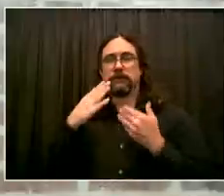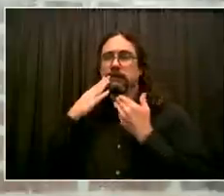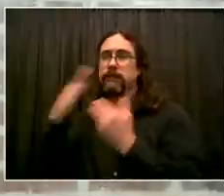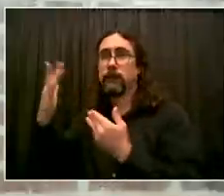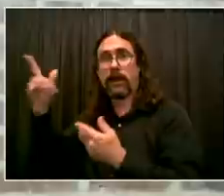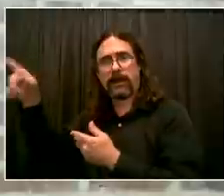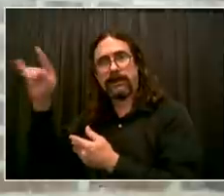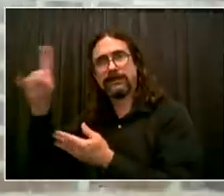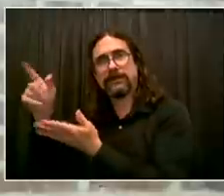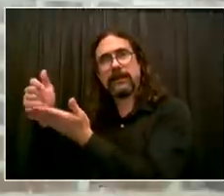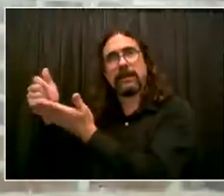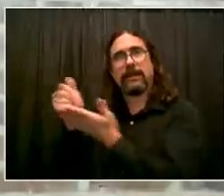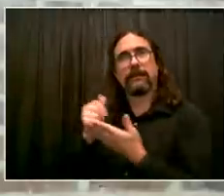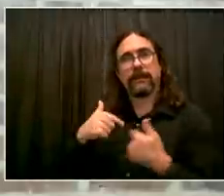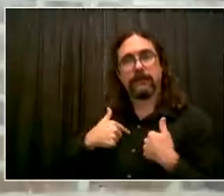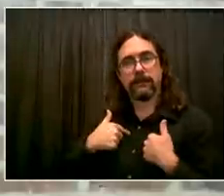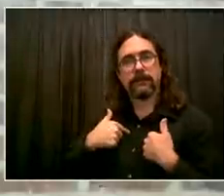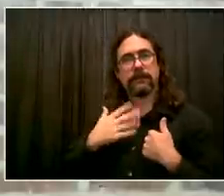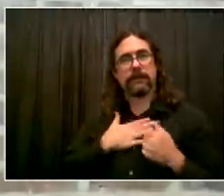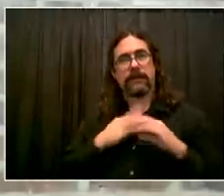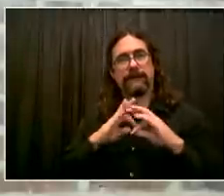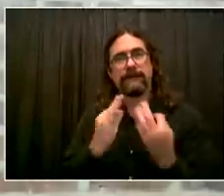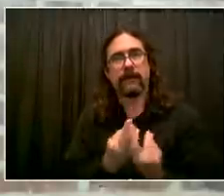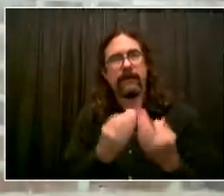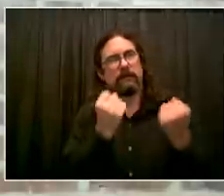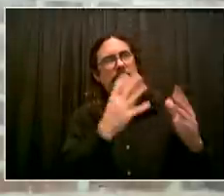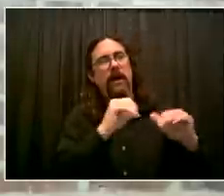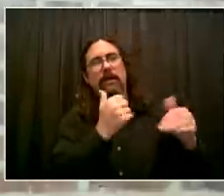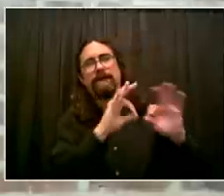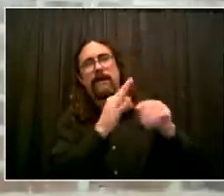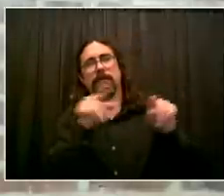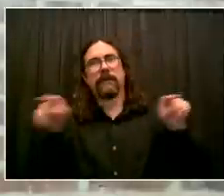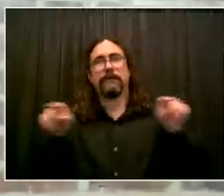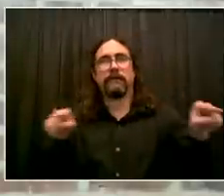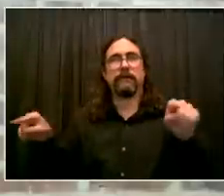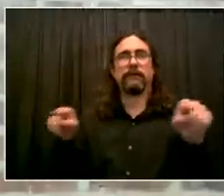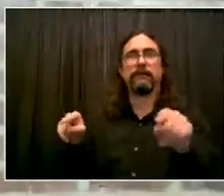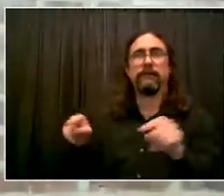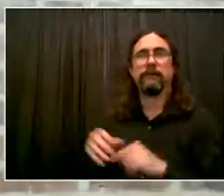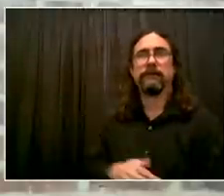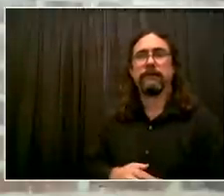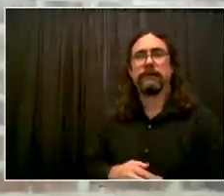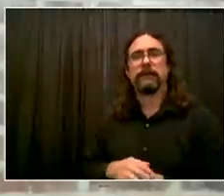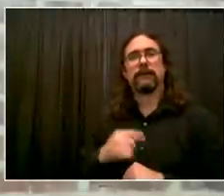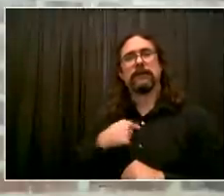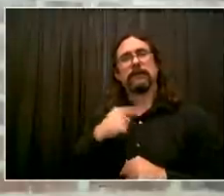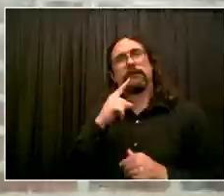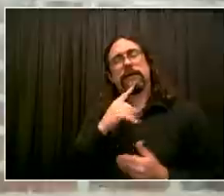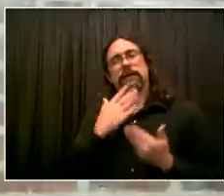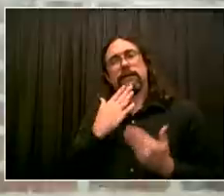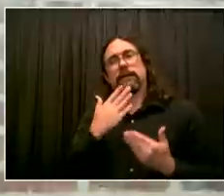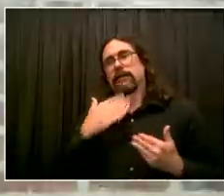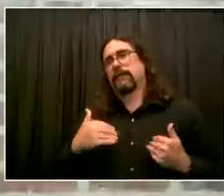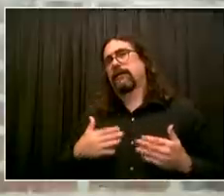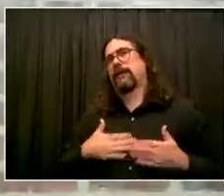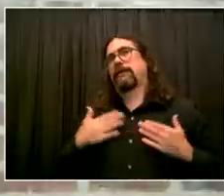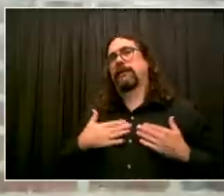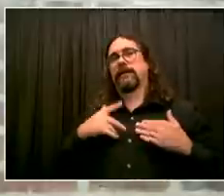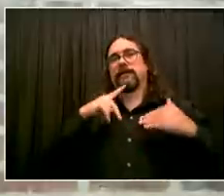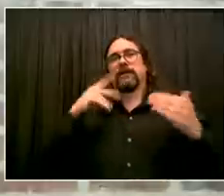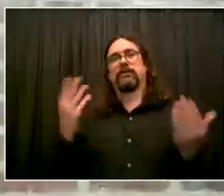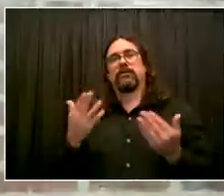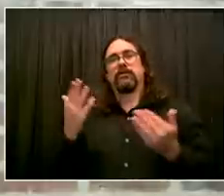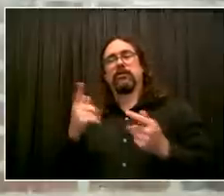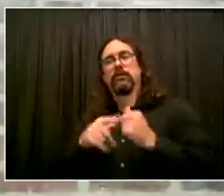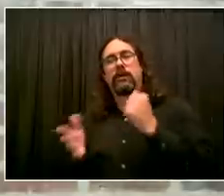be part of the conversation. And knowing the 37th Councilmatic District has a pilot program, and that my conversations with my